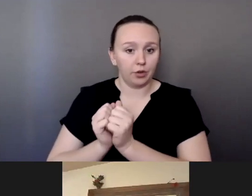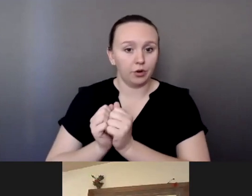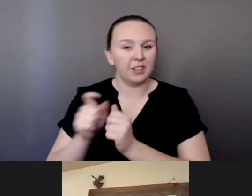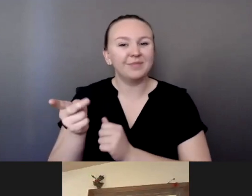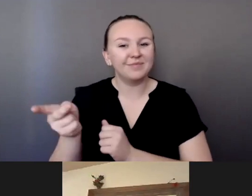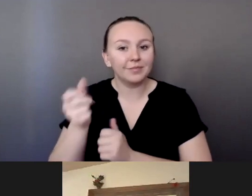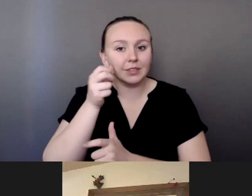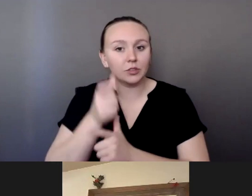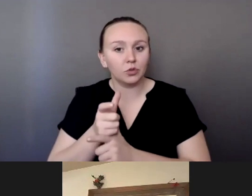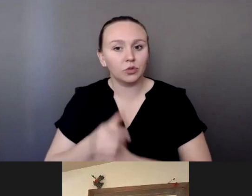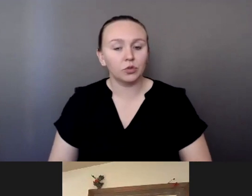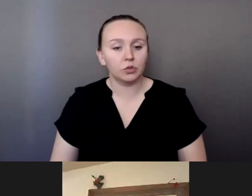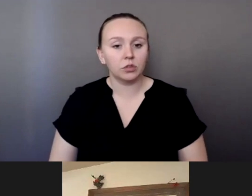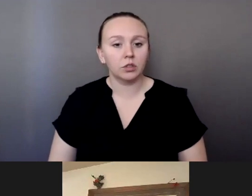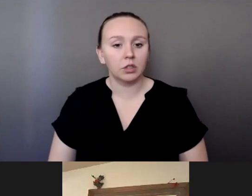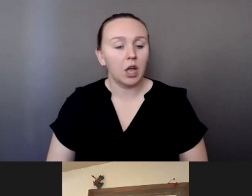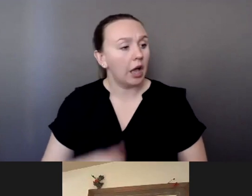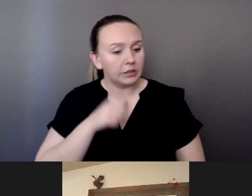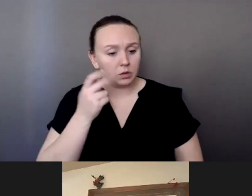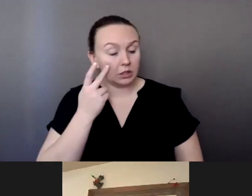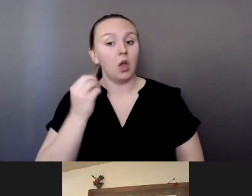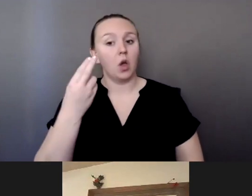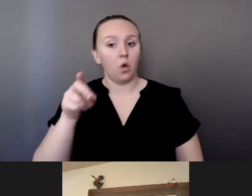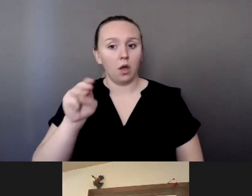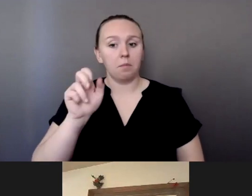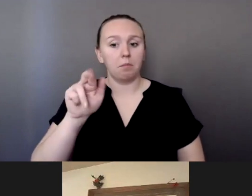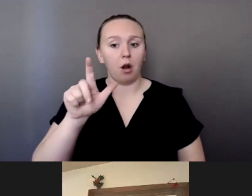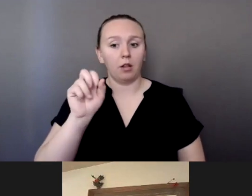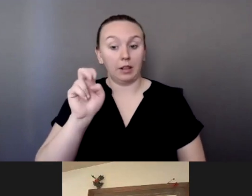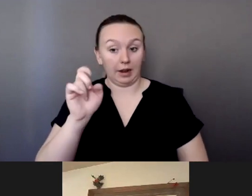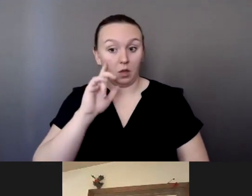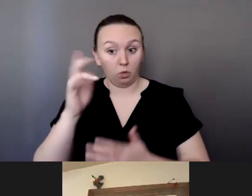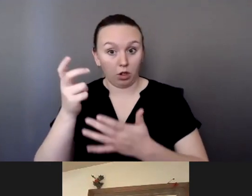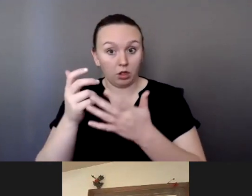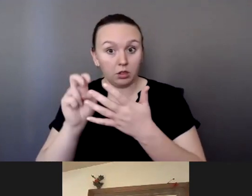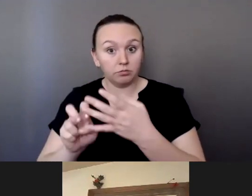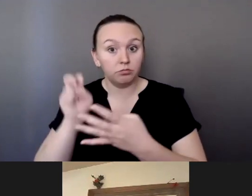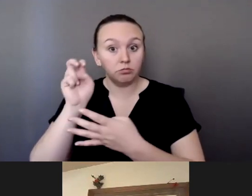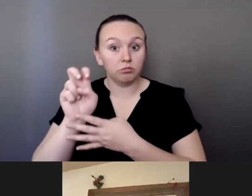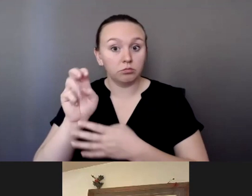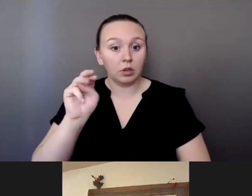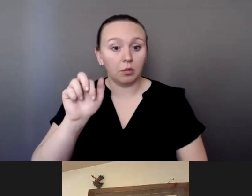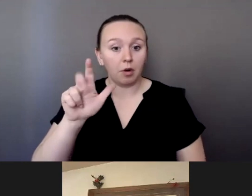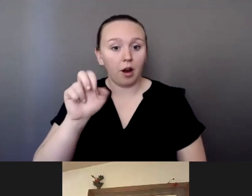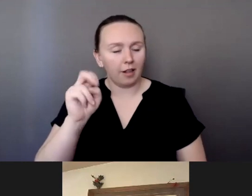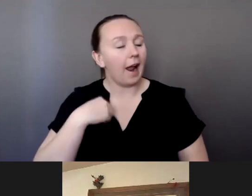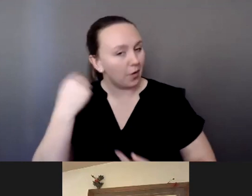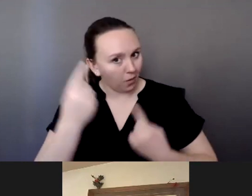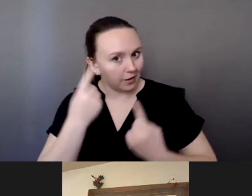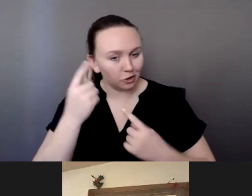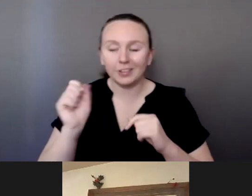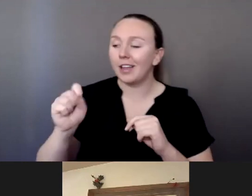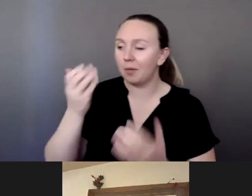I don't see them. Oh, there's Marlene. I'll promote Marlene. Okay. Yeah. I was wondering about that in there with